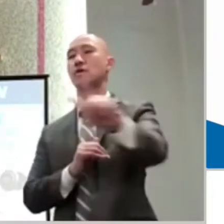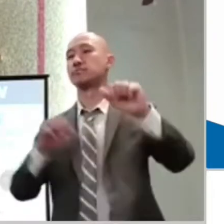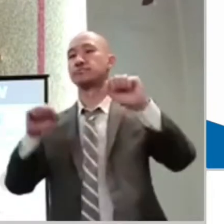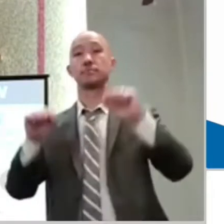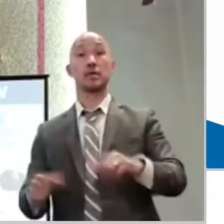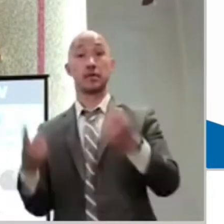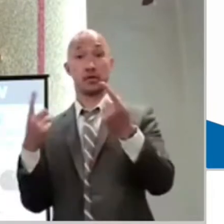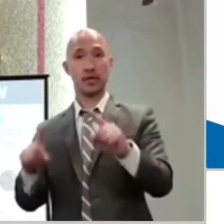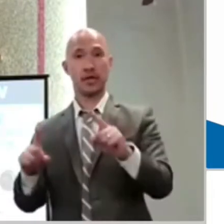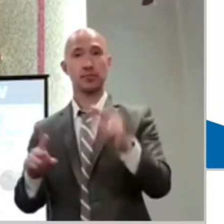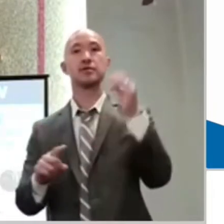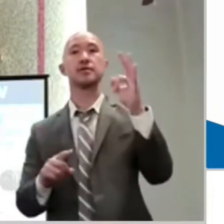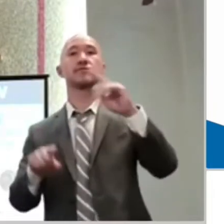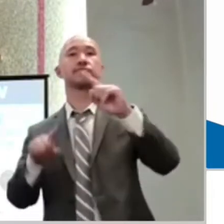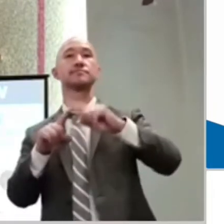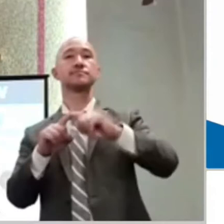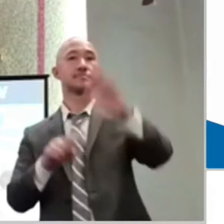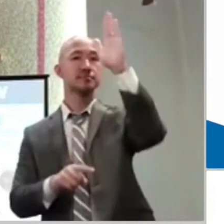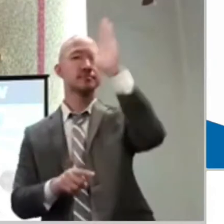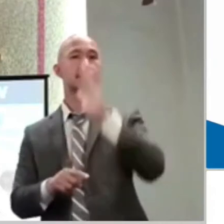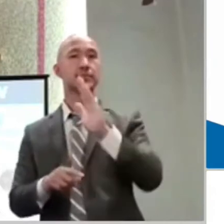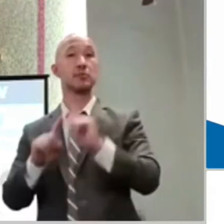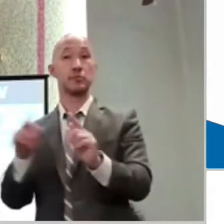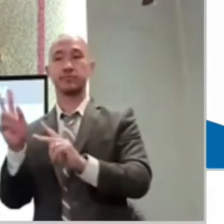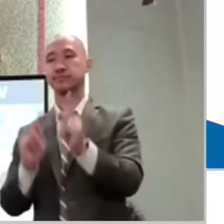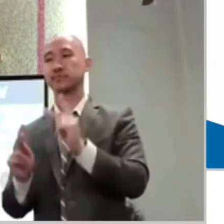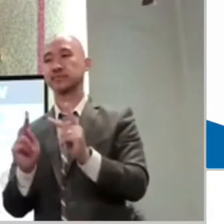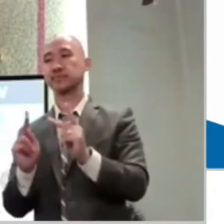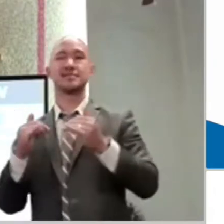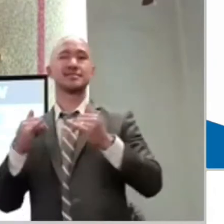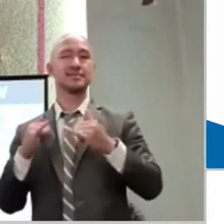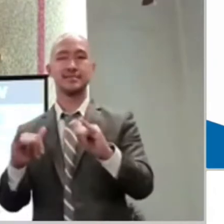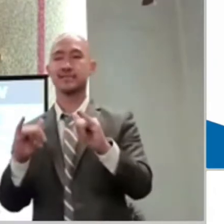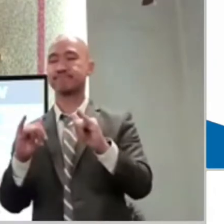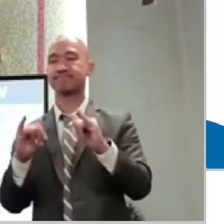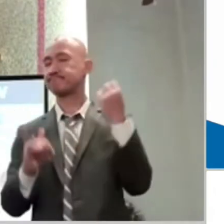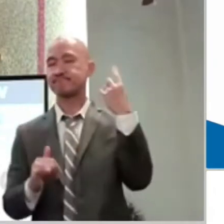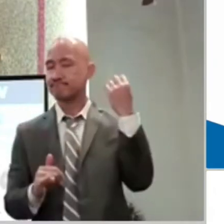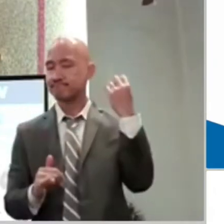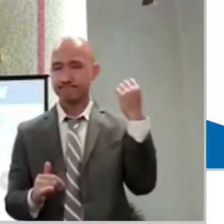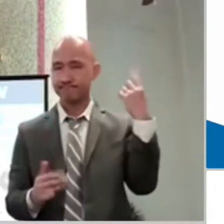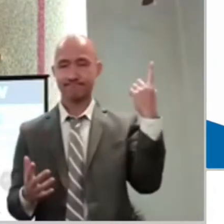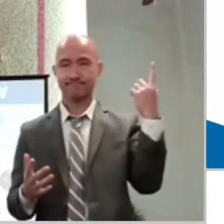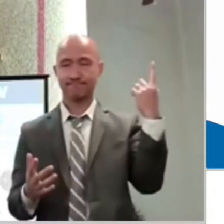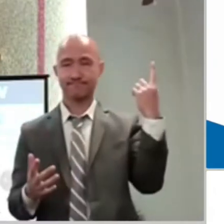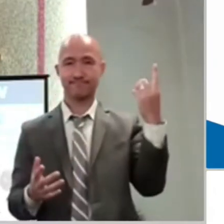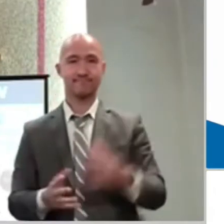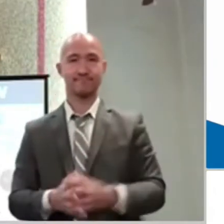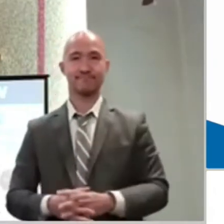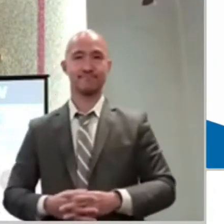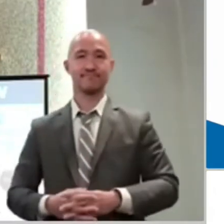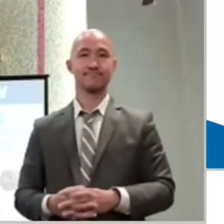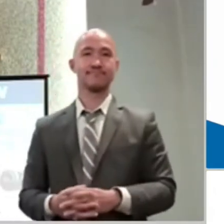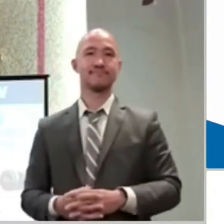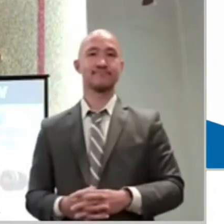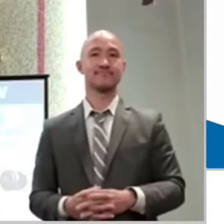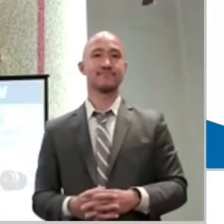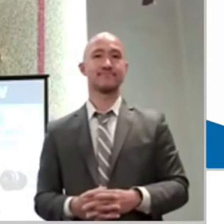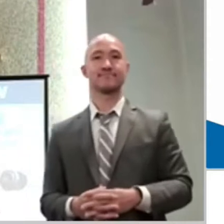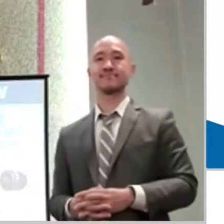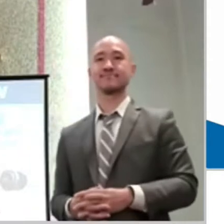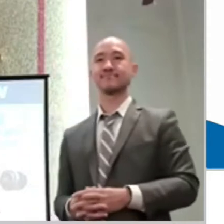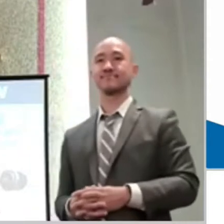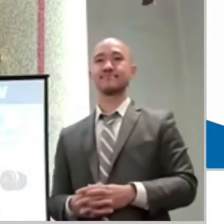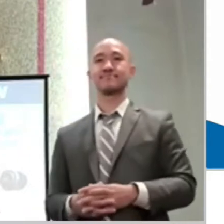they had their faith in God, but they were still not able to see that. The little faith these disciples had